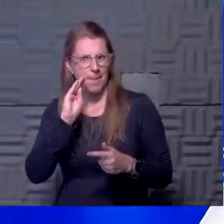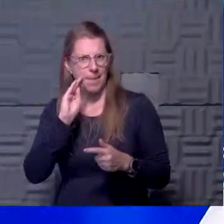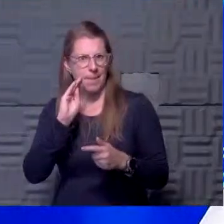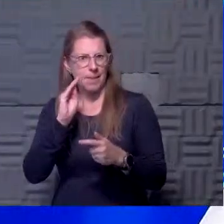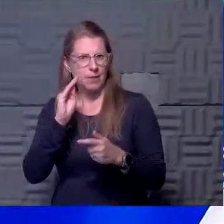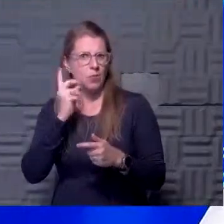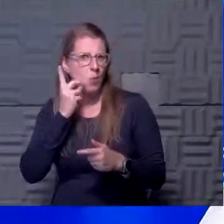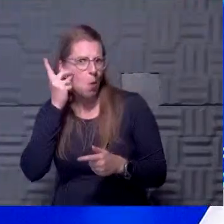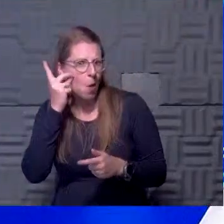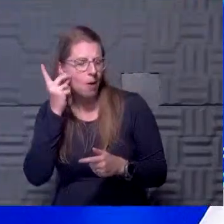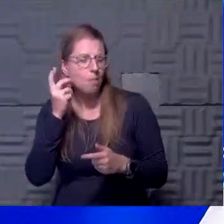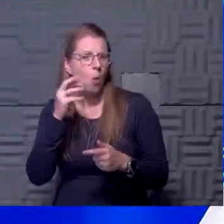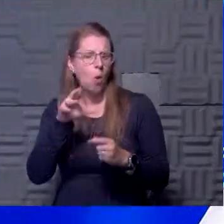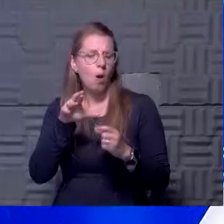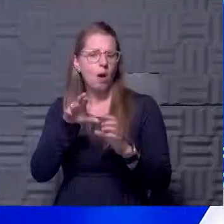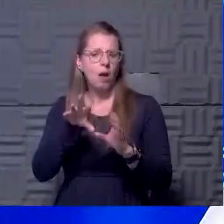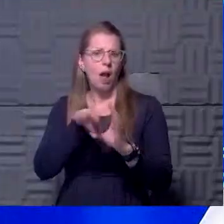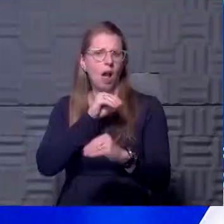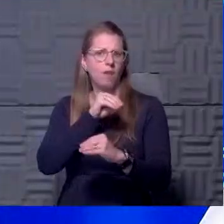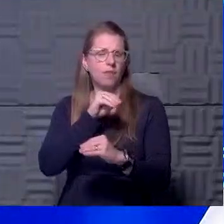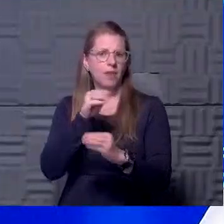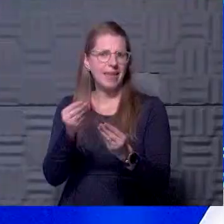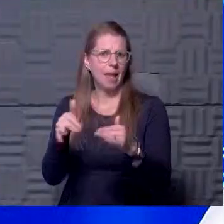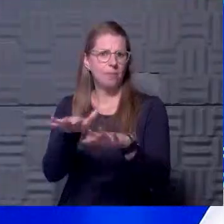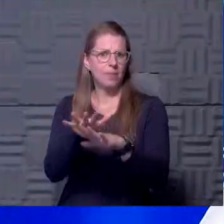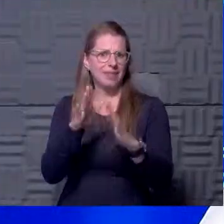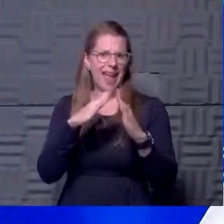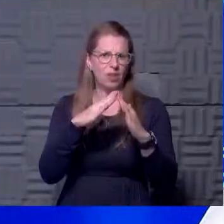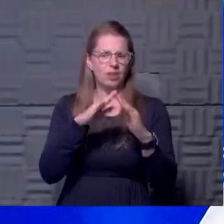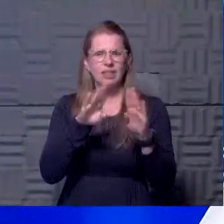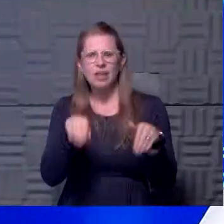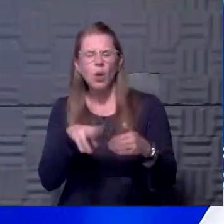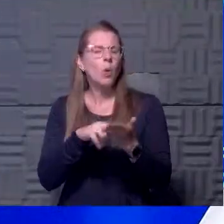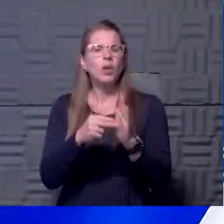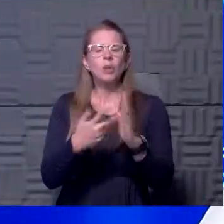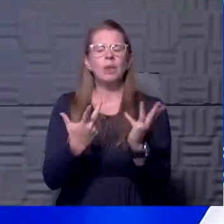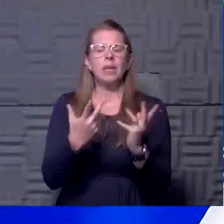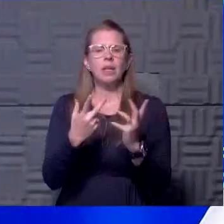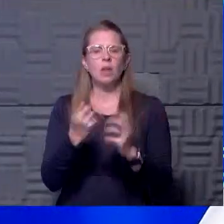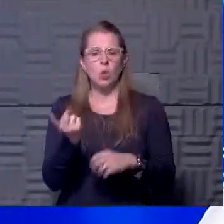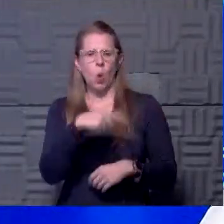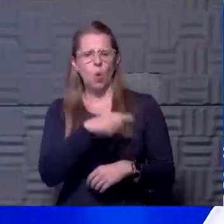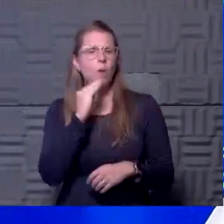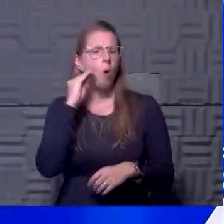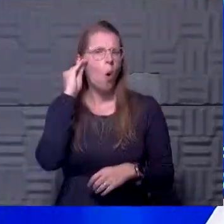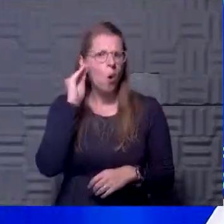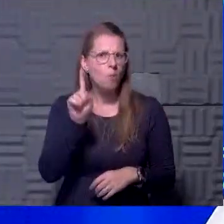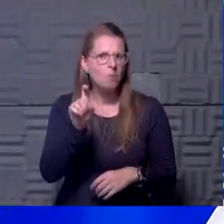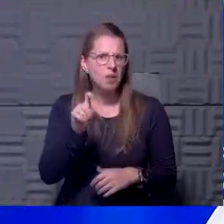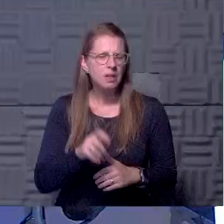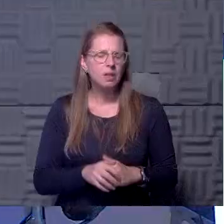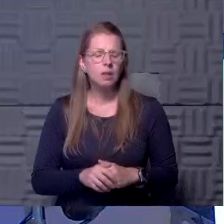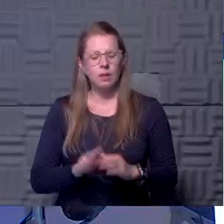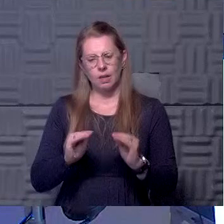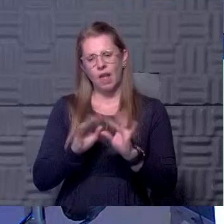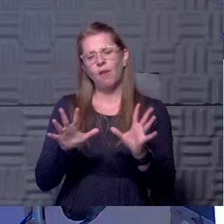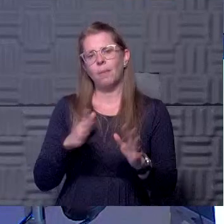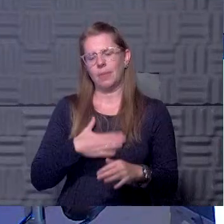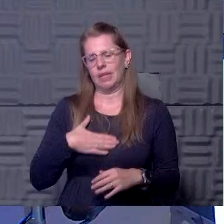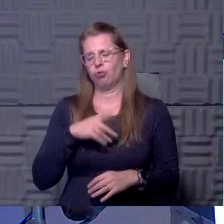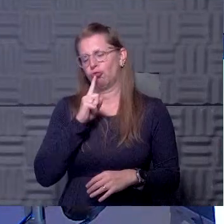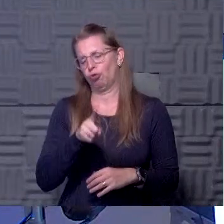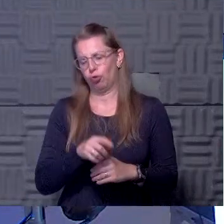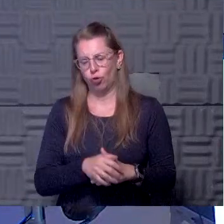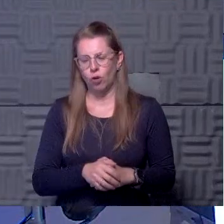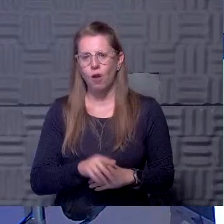campus or off campus housing before they get the results. What do you mean that they're going home? All right, Chris, let's clarify that a little bit, part of